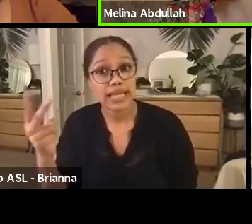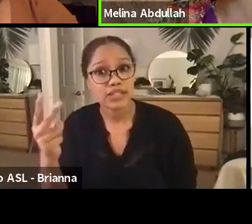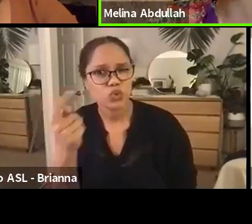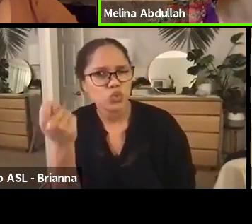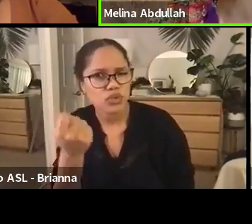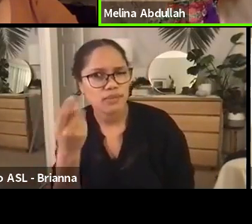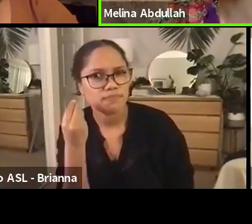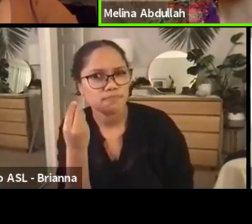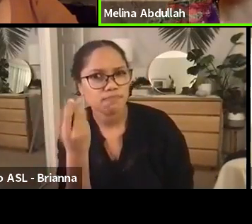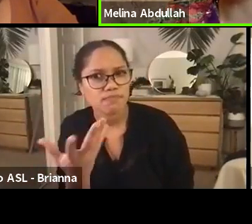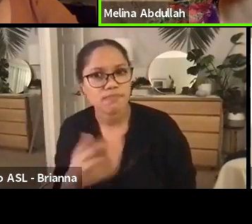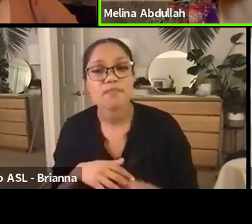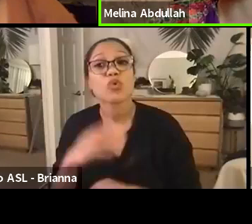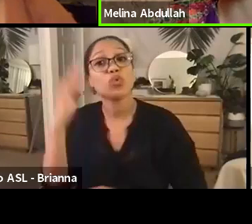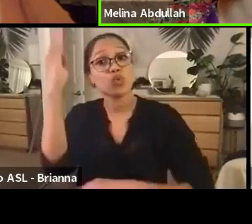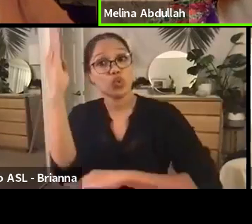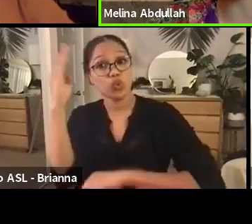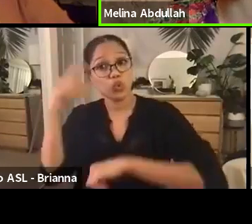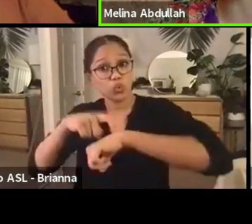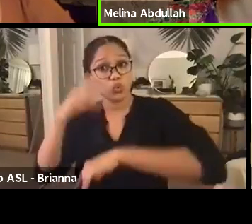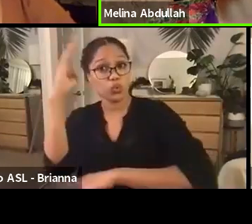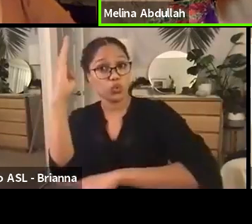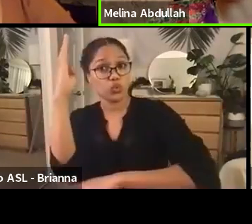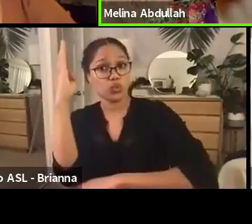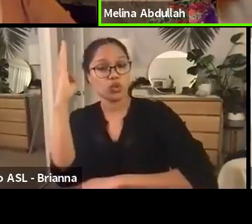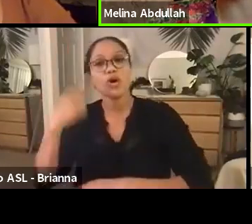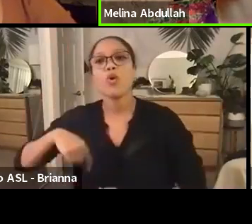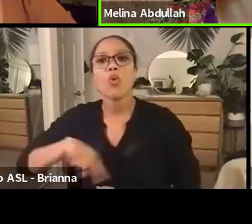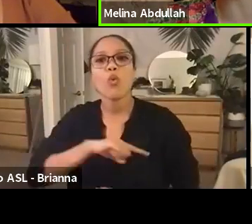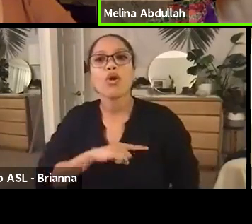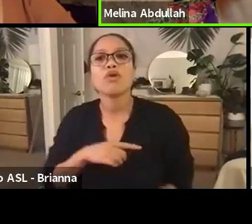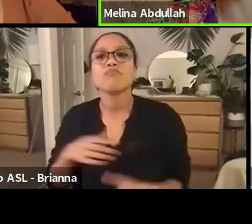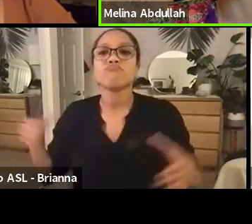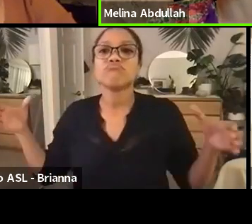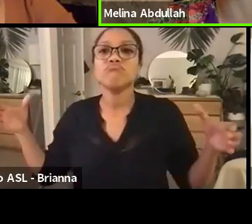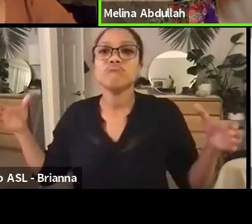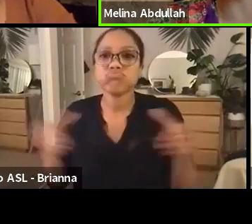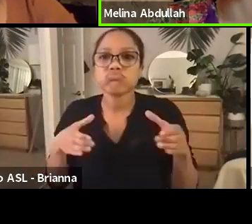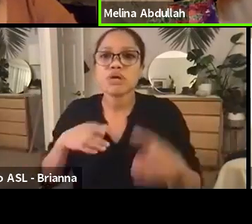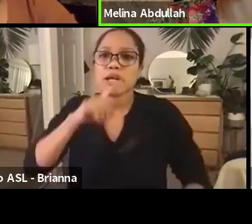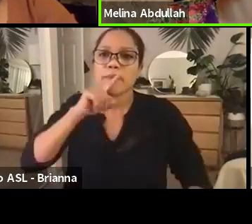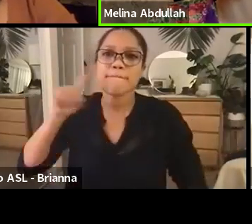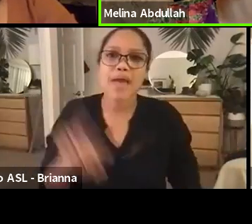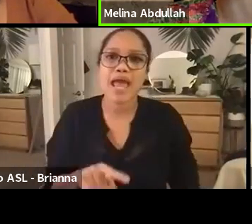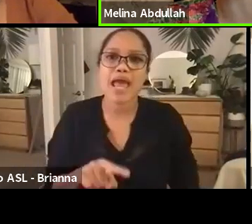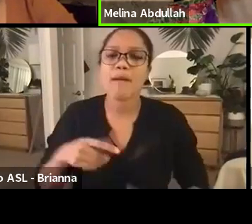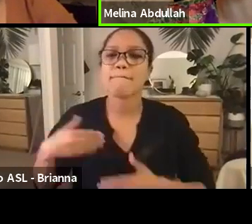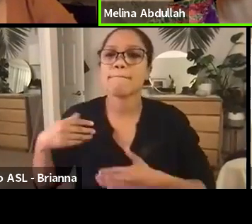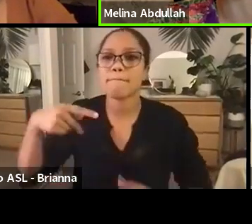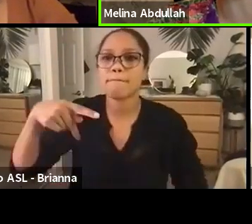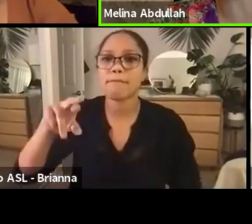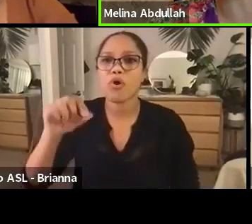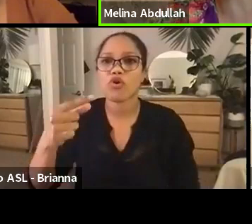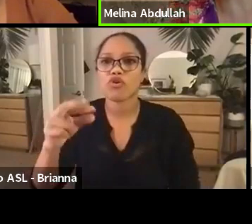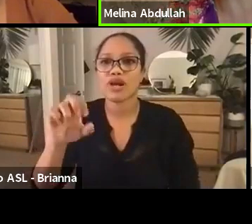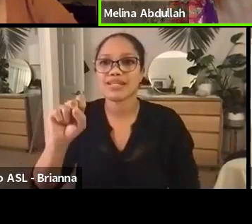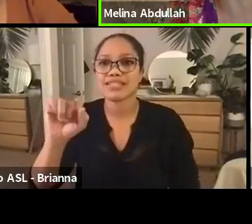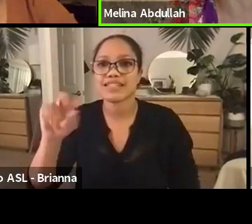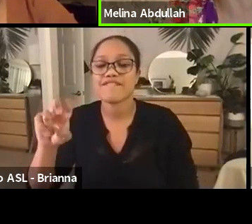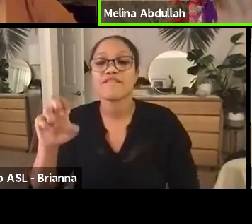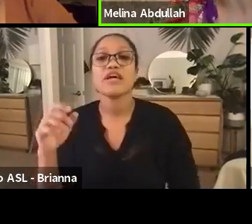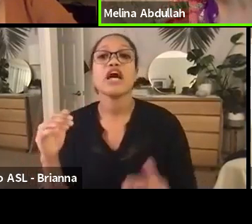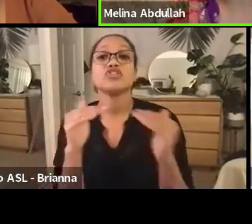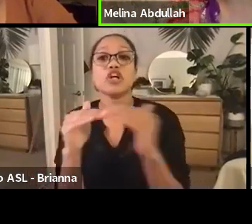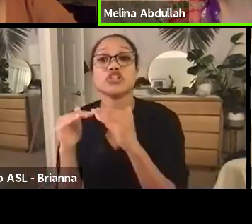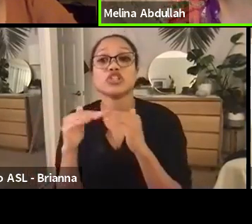at noon, we are going to be gathering to demand progressive justice reform. You remember